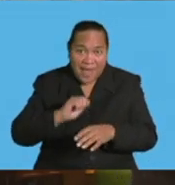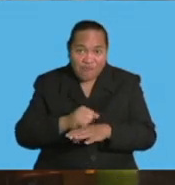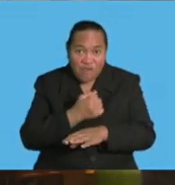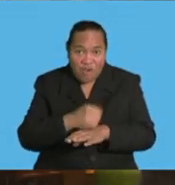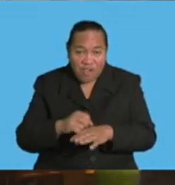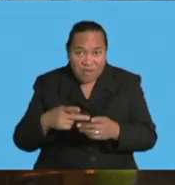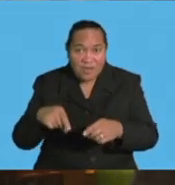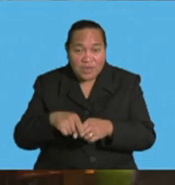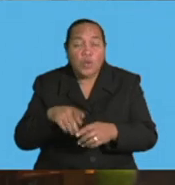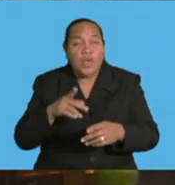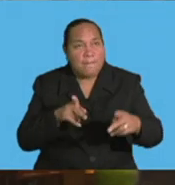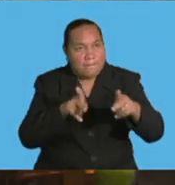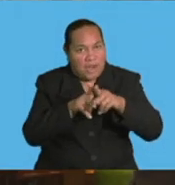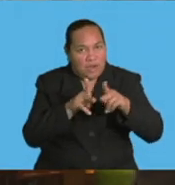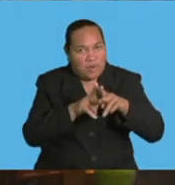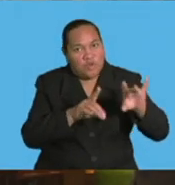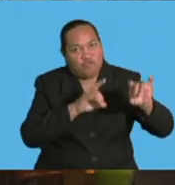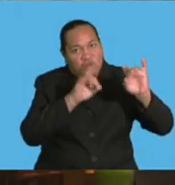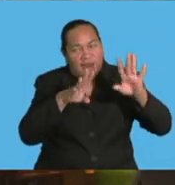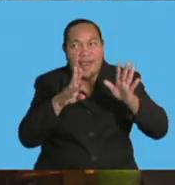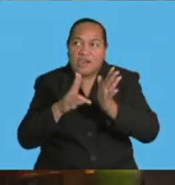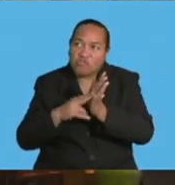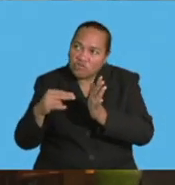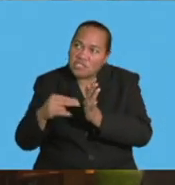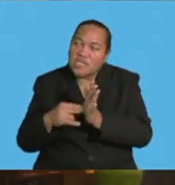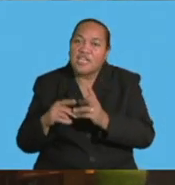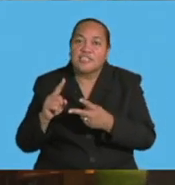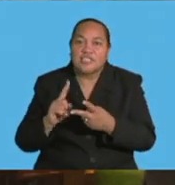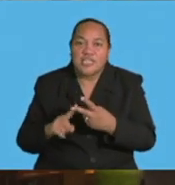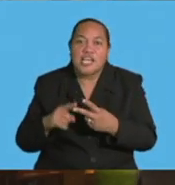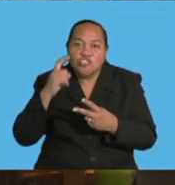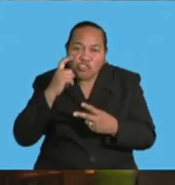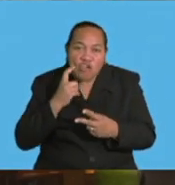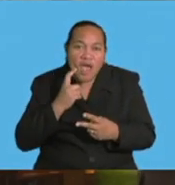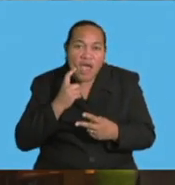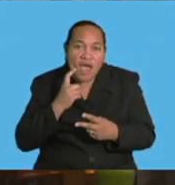also partnering with Australia and New Zealand in trying to